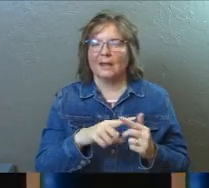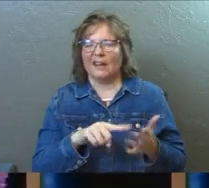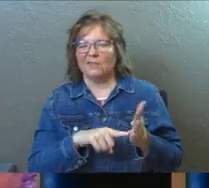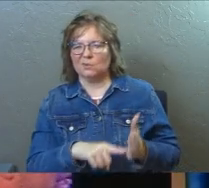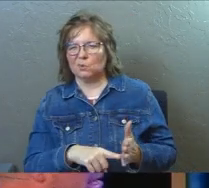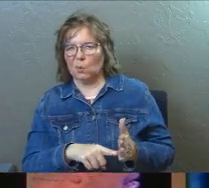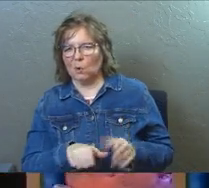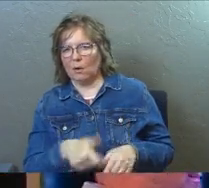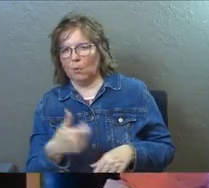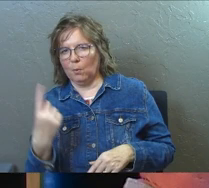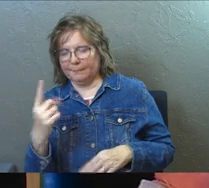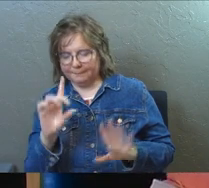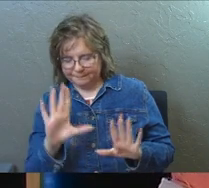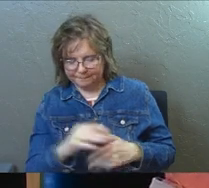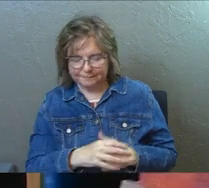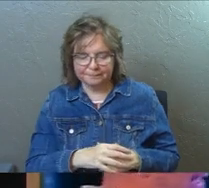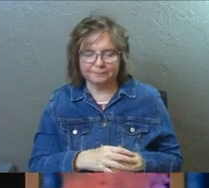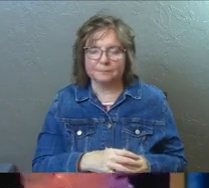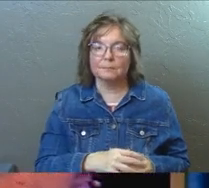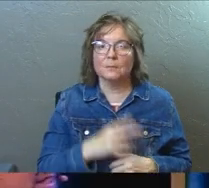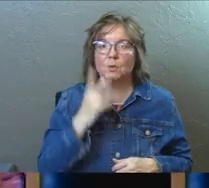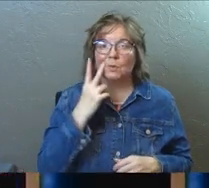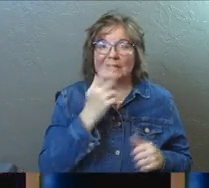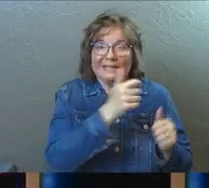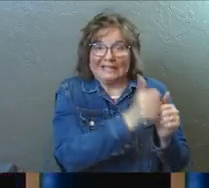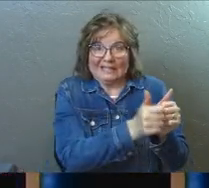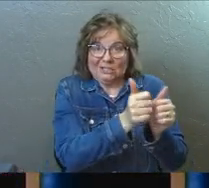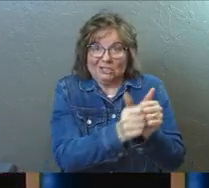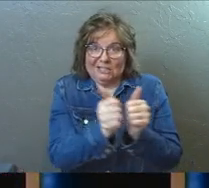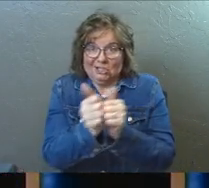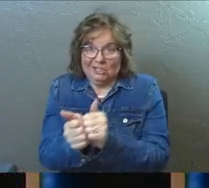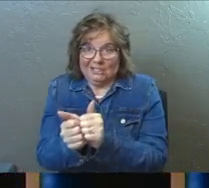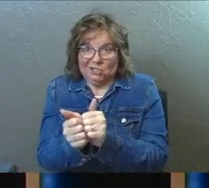show you this just really quick. See the each of us there?